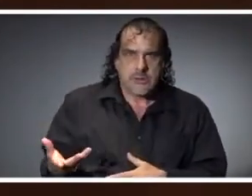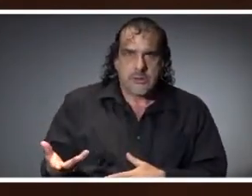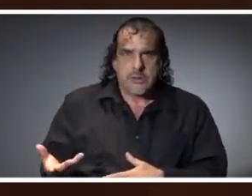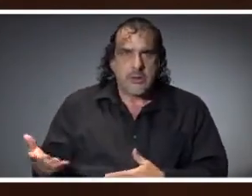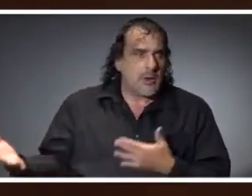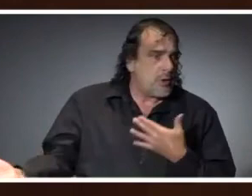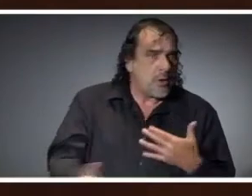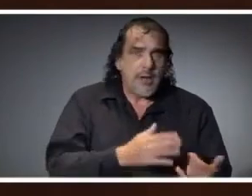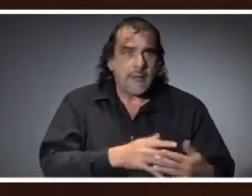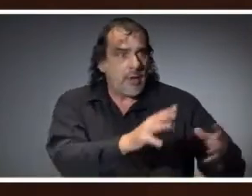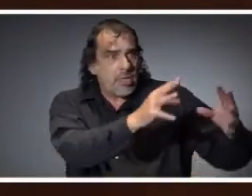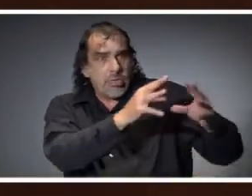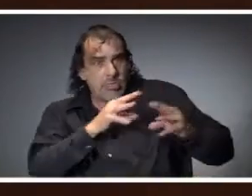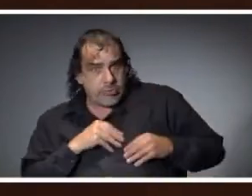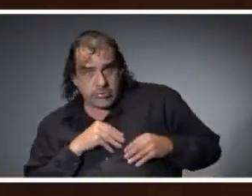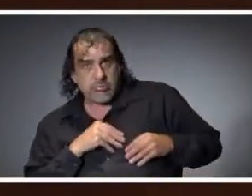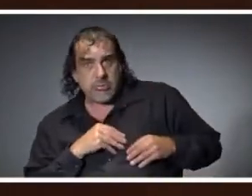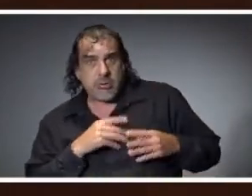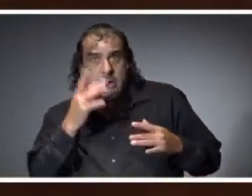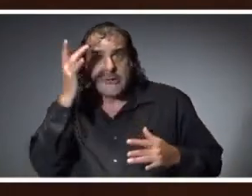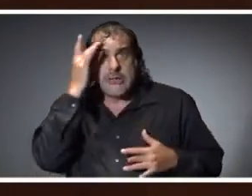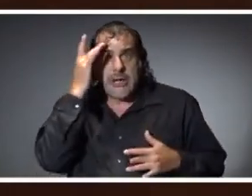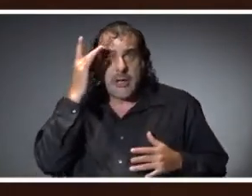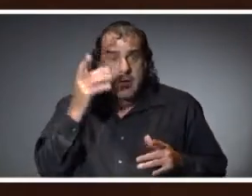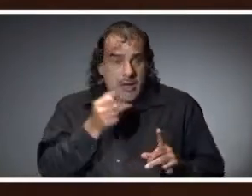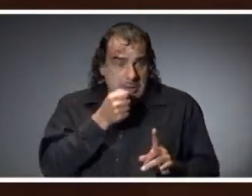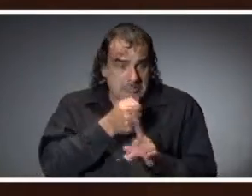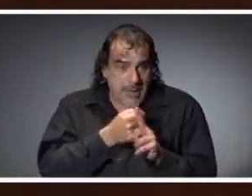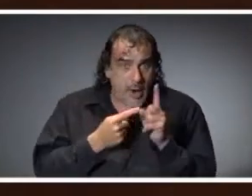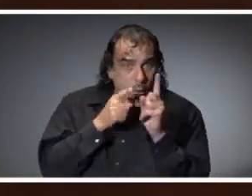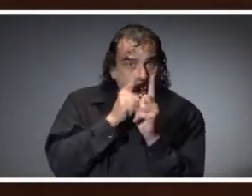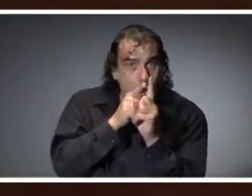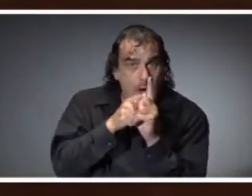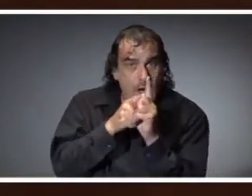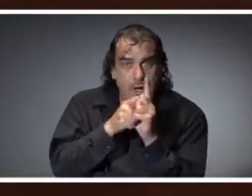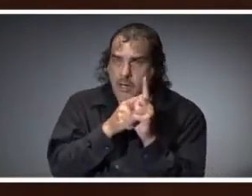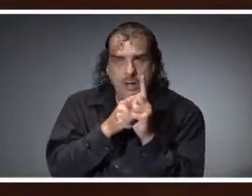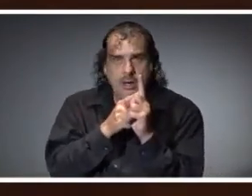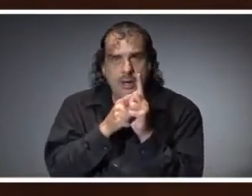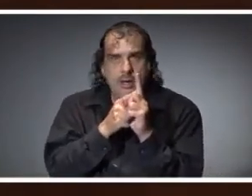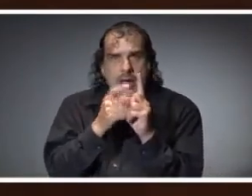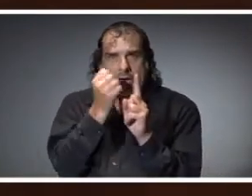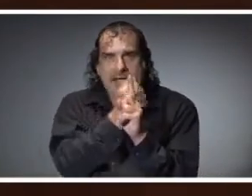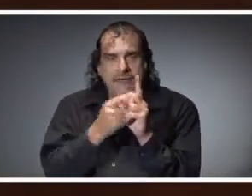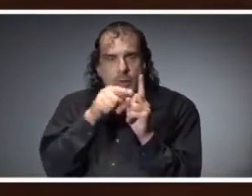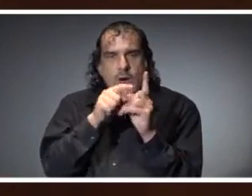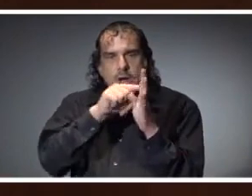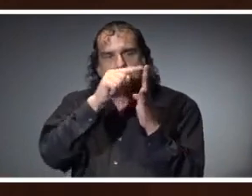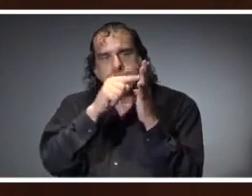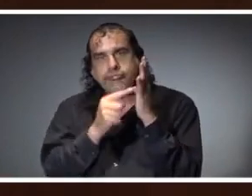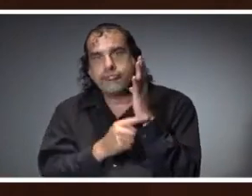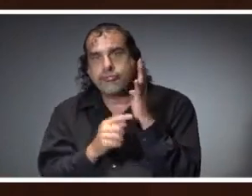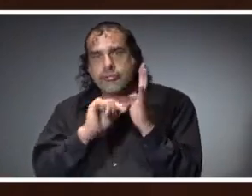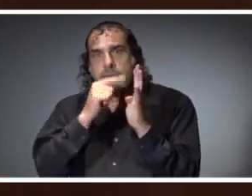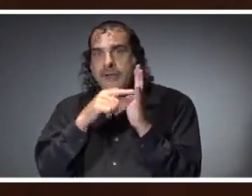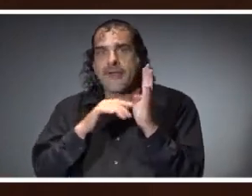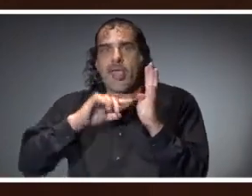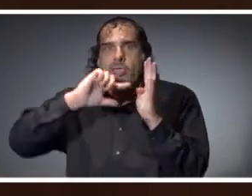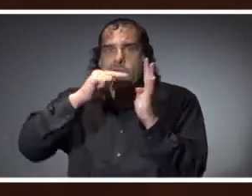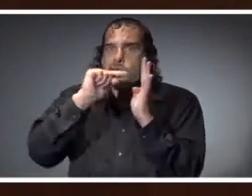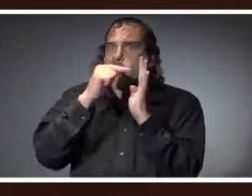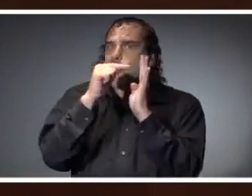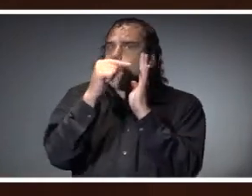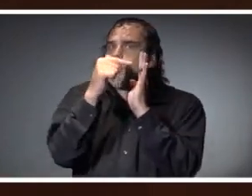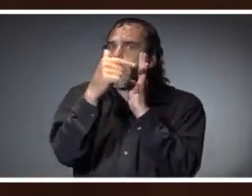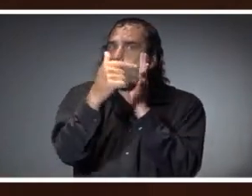gets infected, not only does it impact them, it impacts those people around them. And for those individuals who are trying